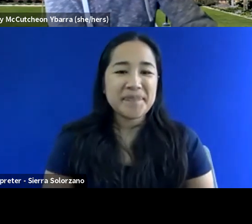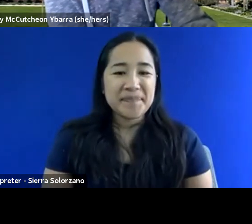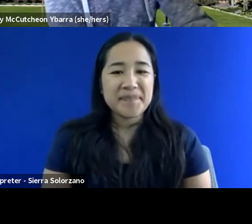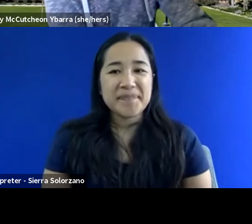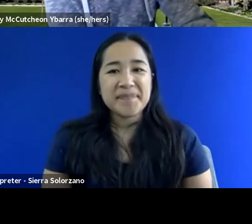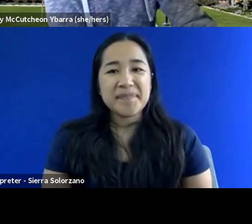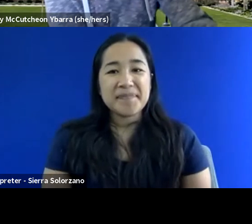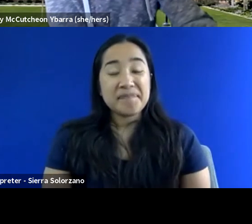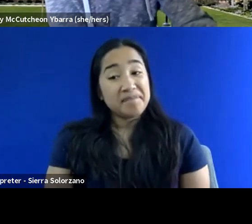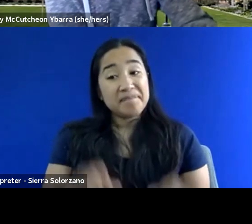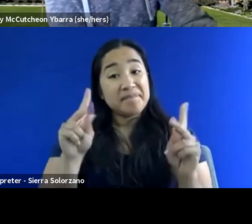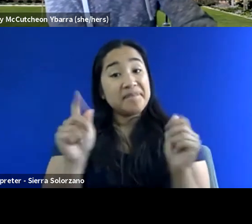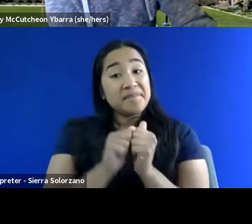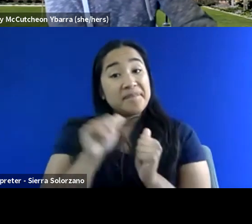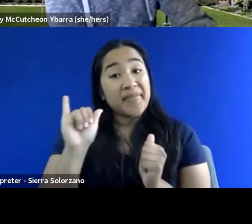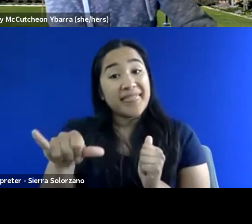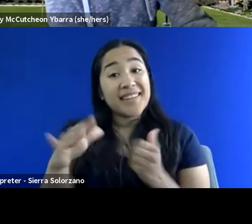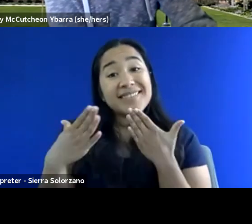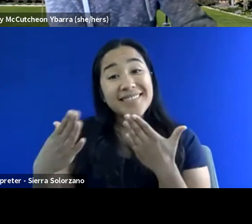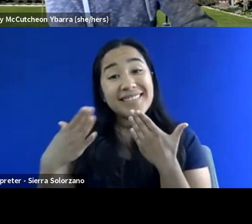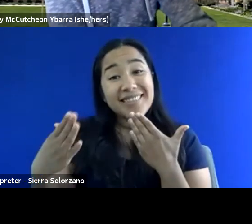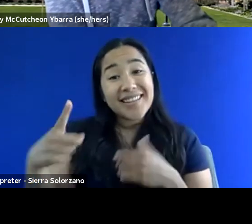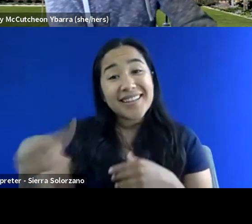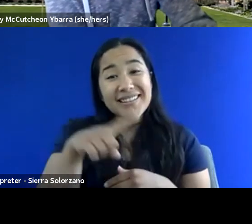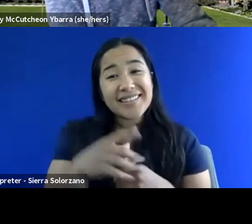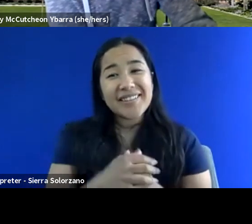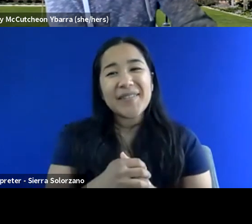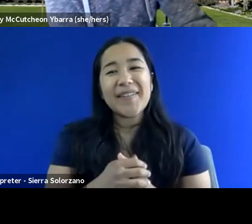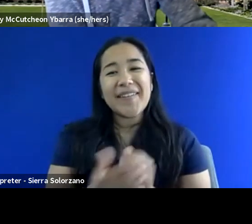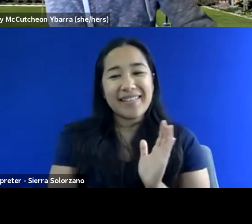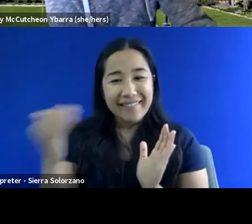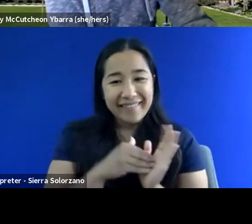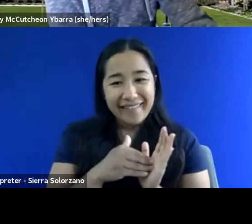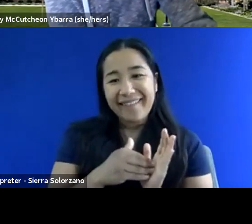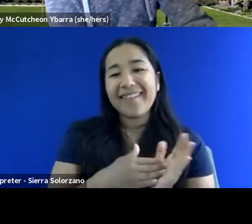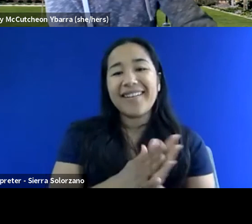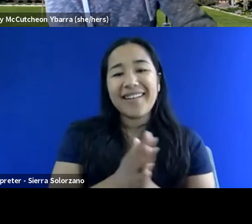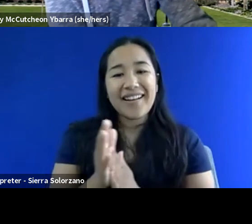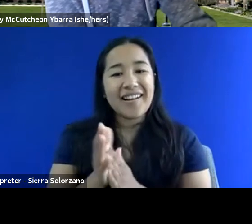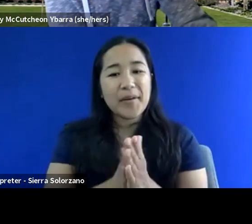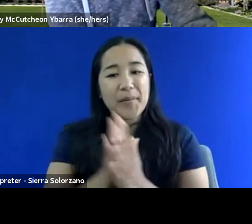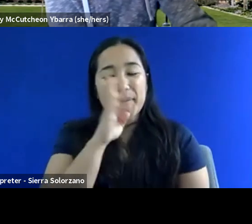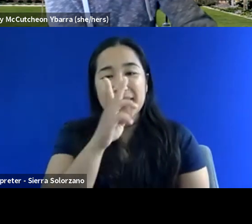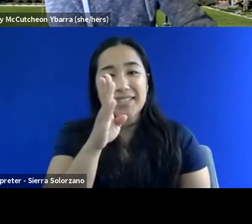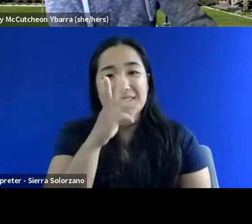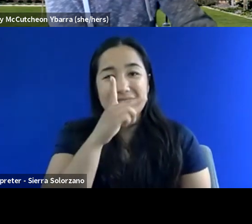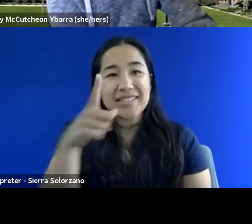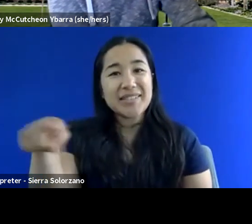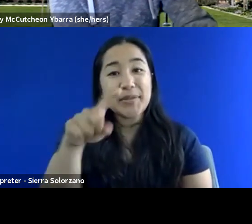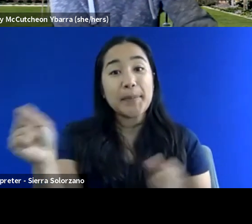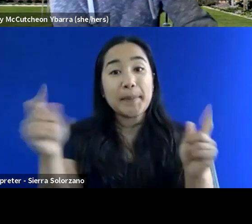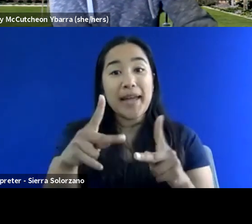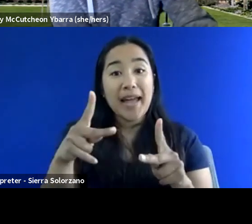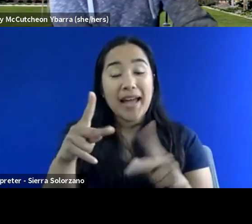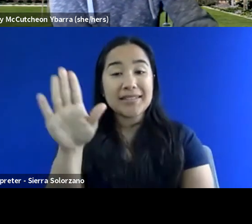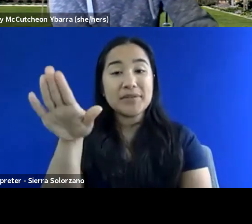And with that, thank you, thank you all once again. And we will see you back after lunch,